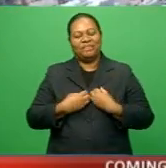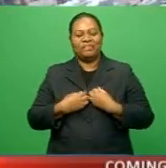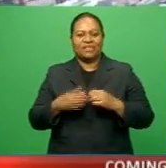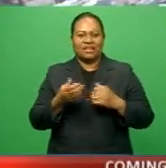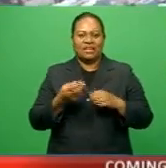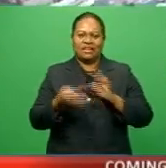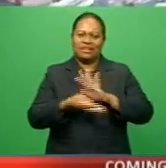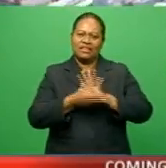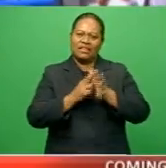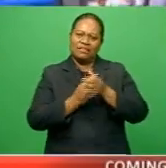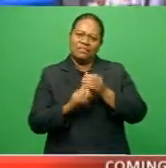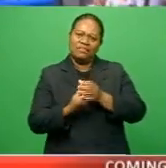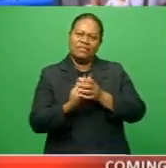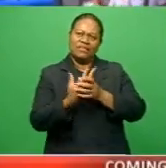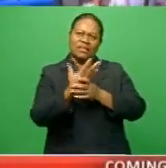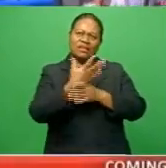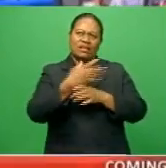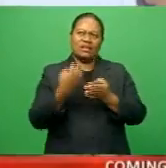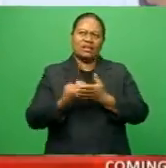reviews economic situation.